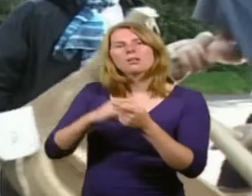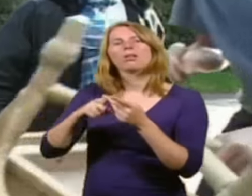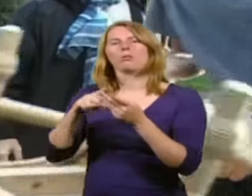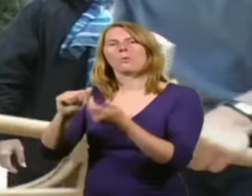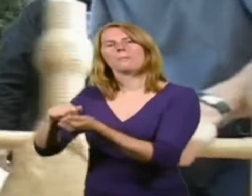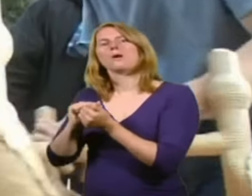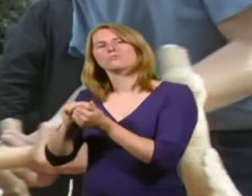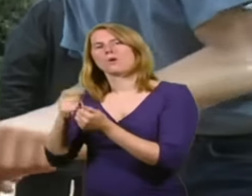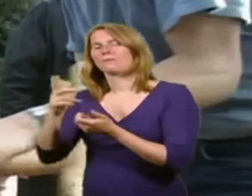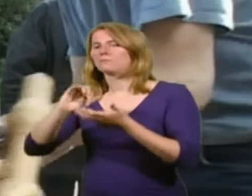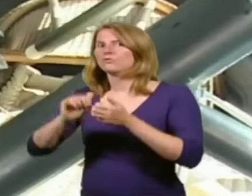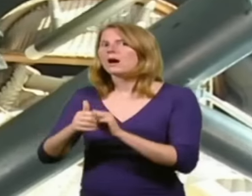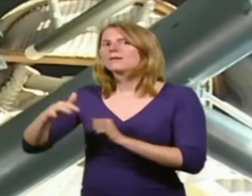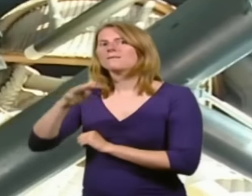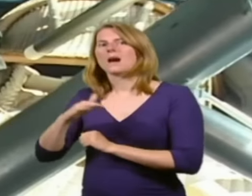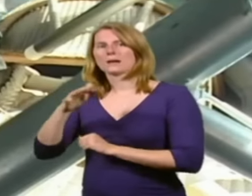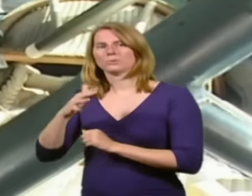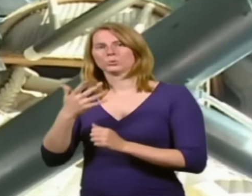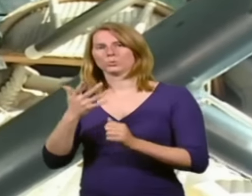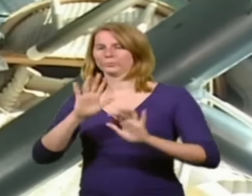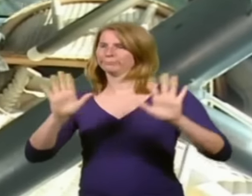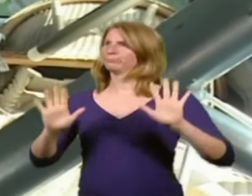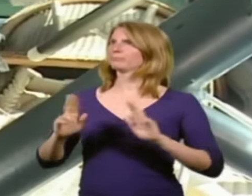that will dress up your home to make that all-important sale.